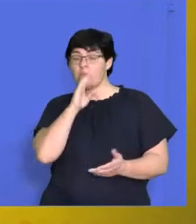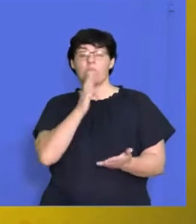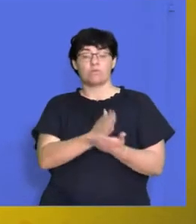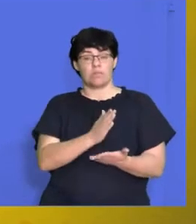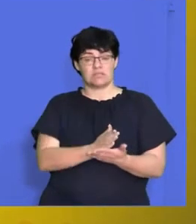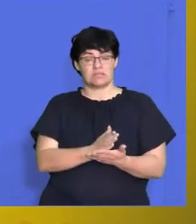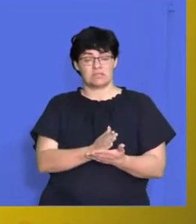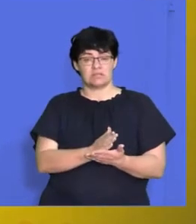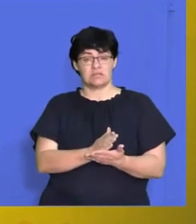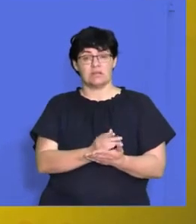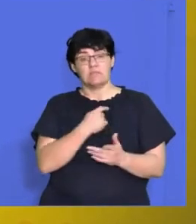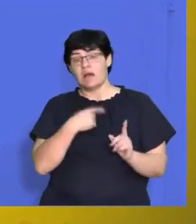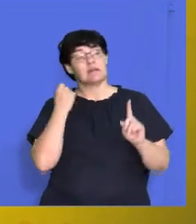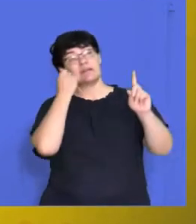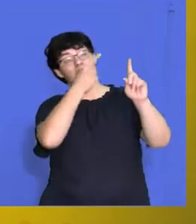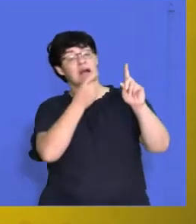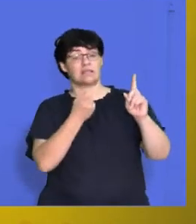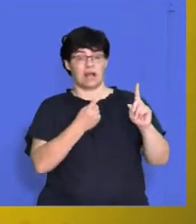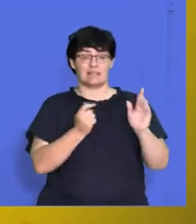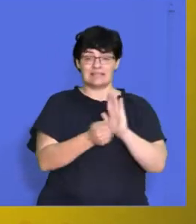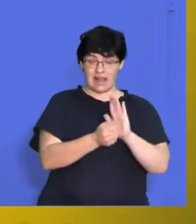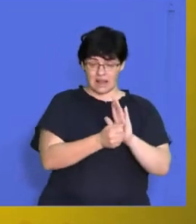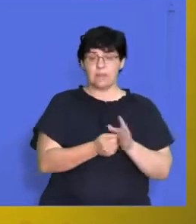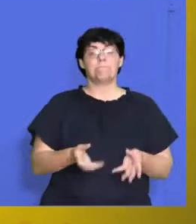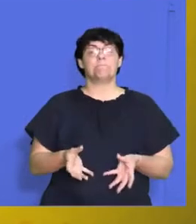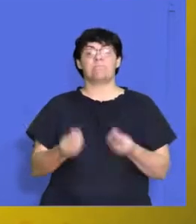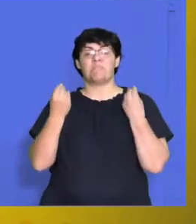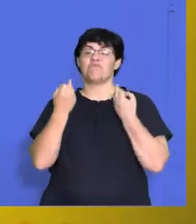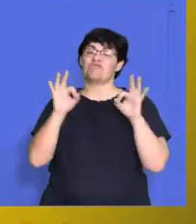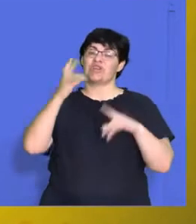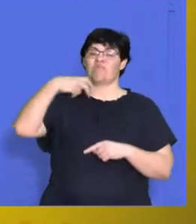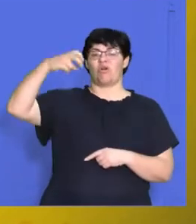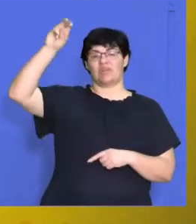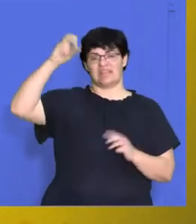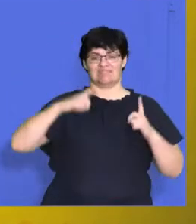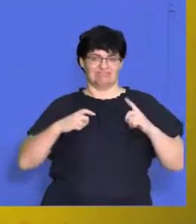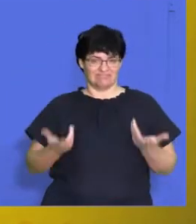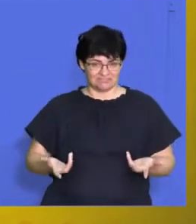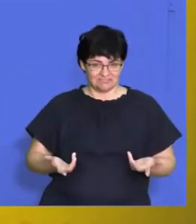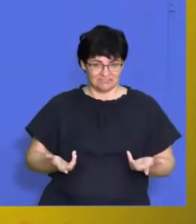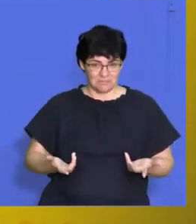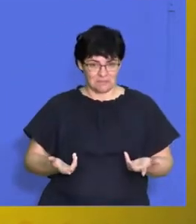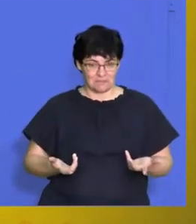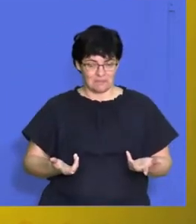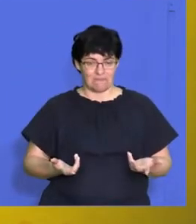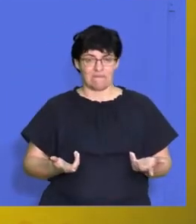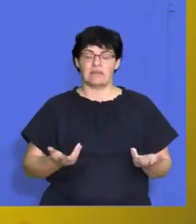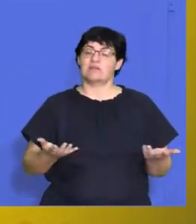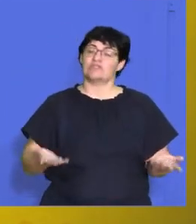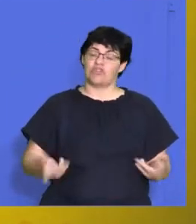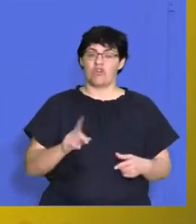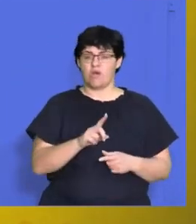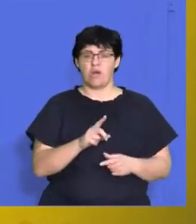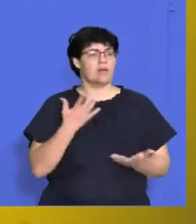that if they reached their sales target, they will get a free, all expenses paid trip to Tomorrowland.